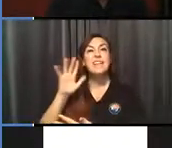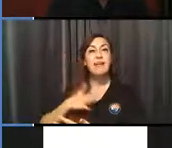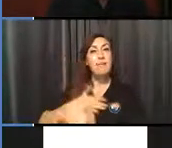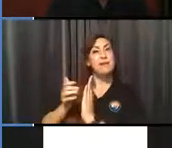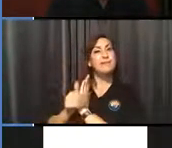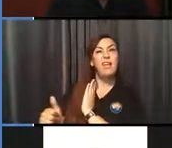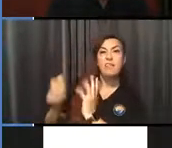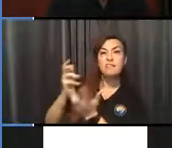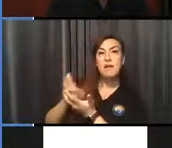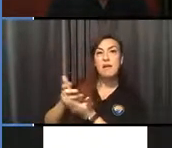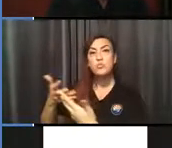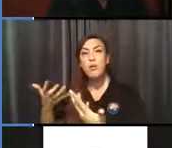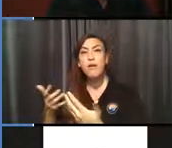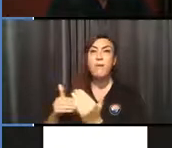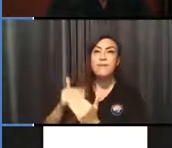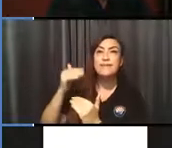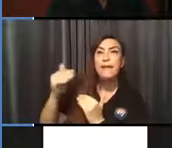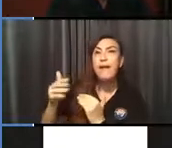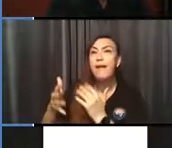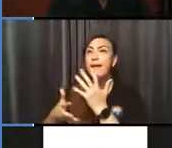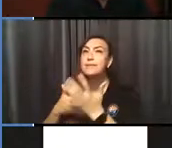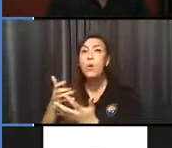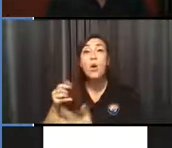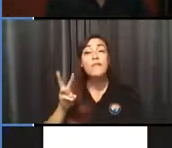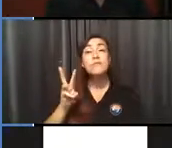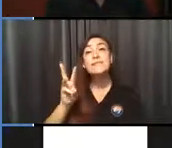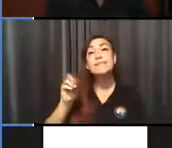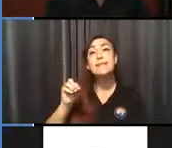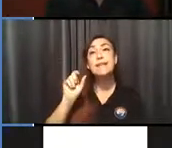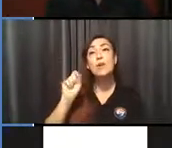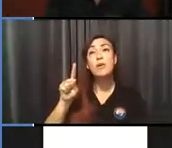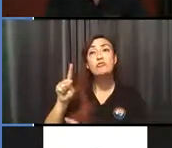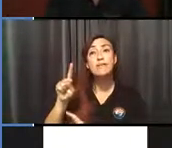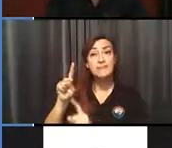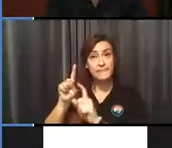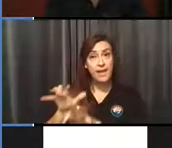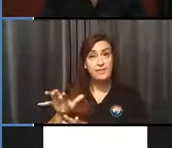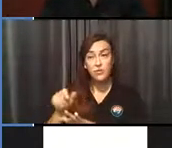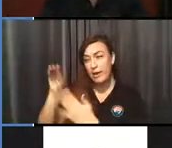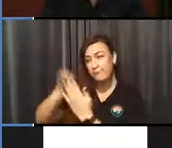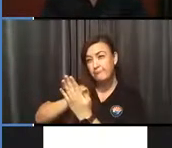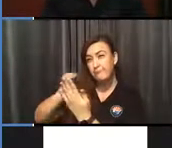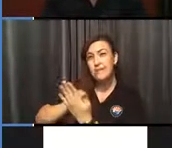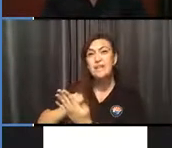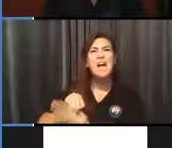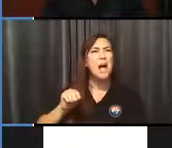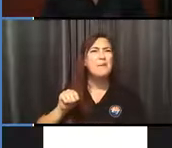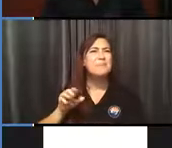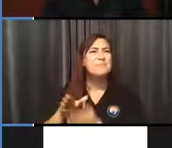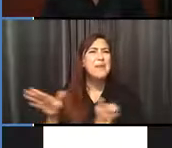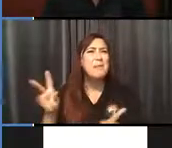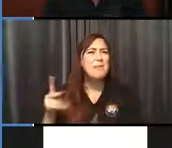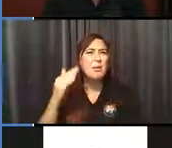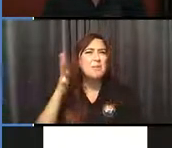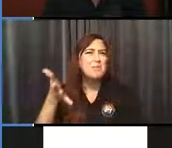what's the next. So there's a 60 question thing to find out. You kind of already know, but this kind of